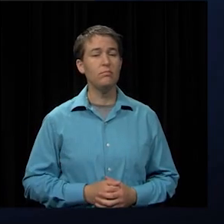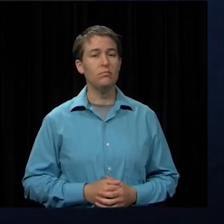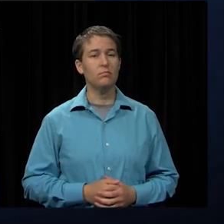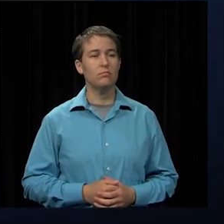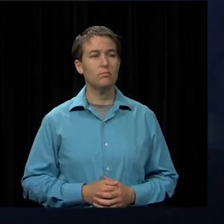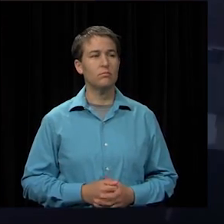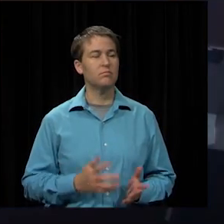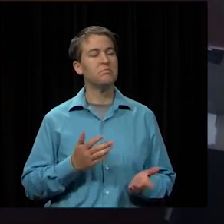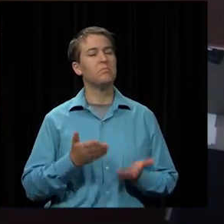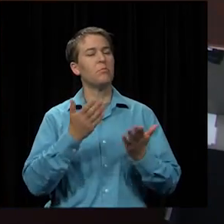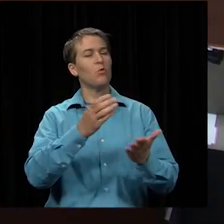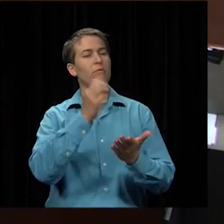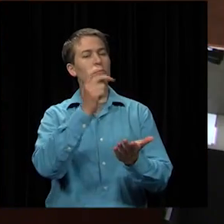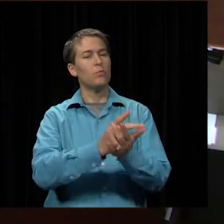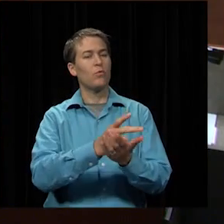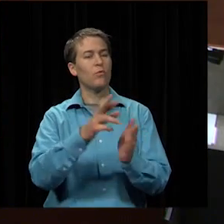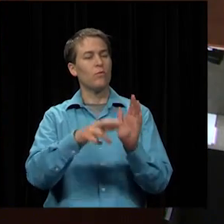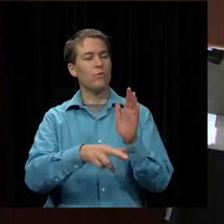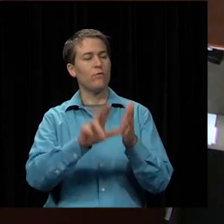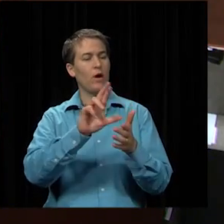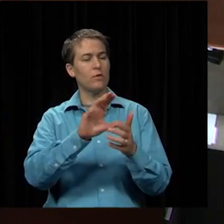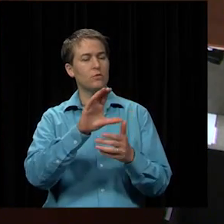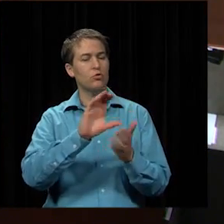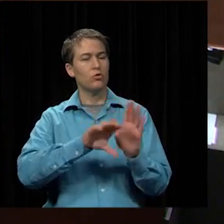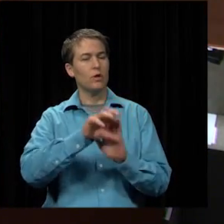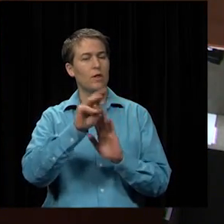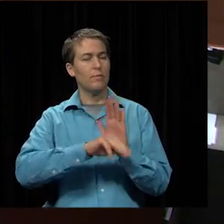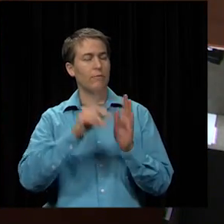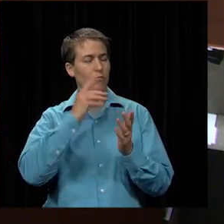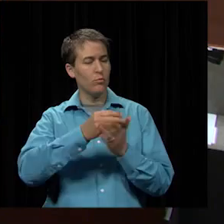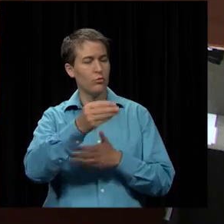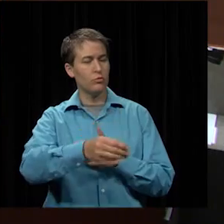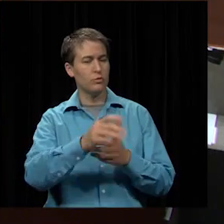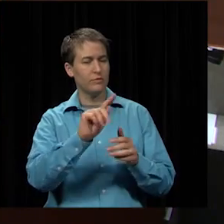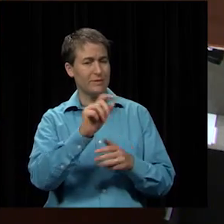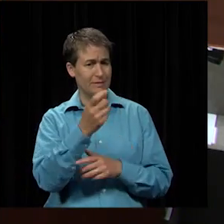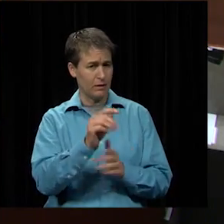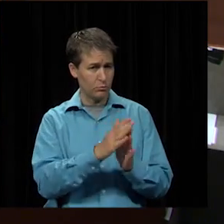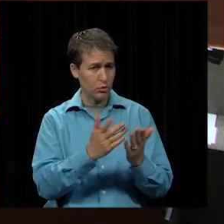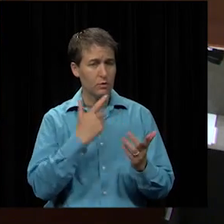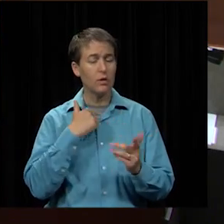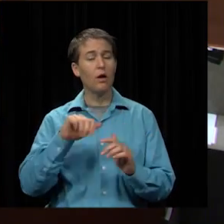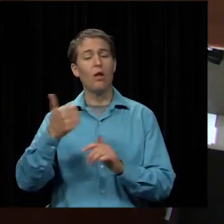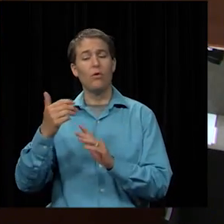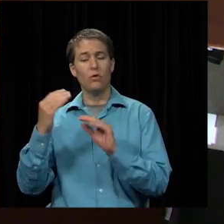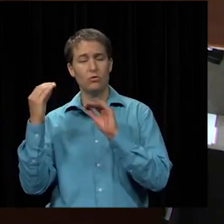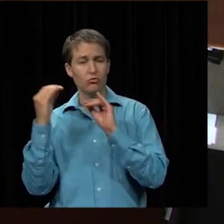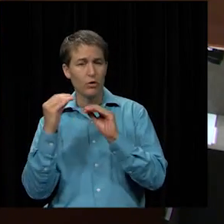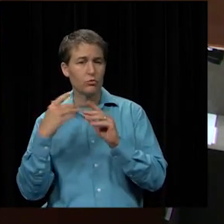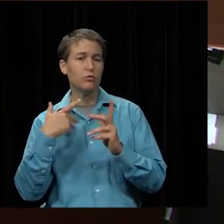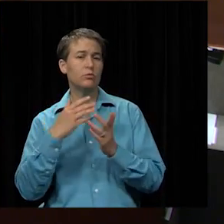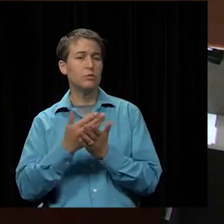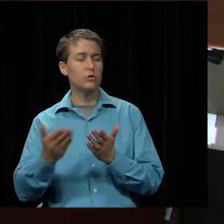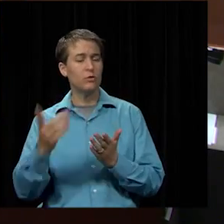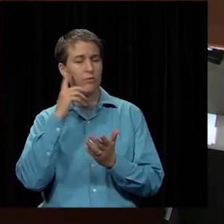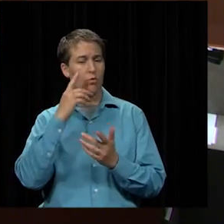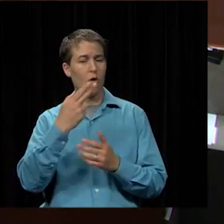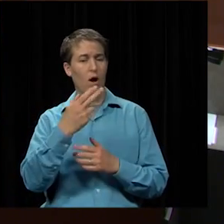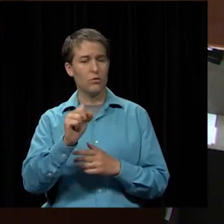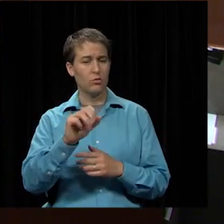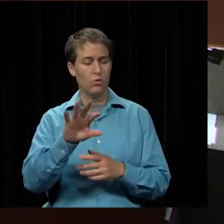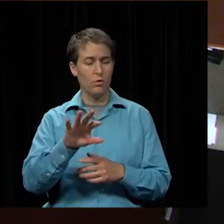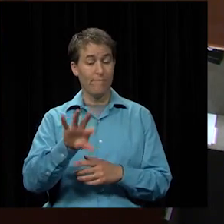i move to approve revised curriculum and the purchase of text and instructional materials for high school international international language french